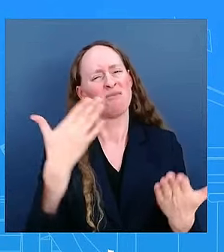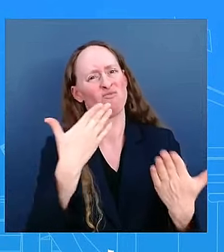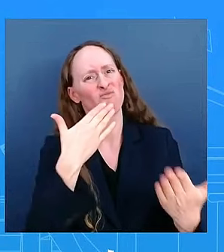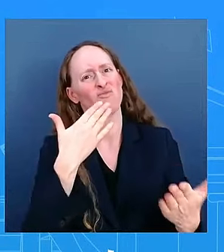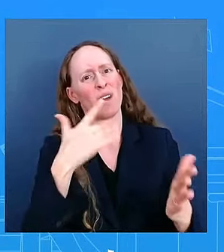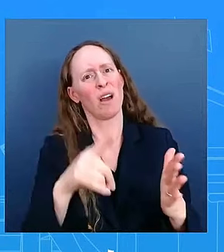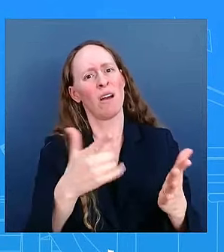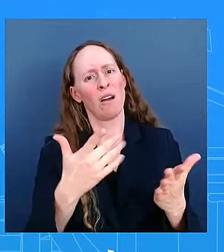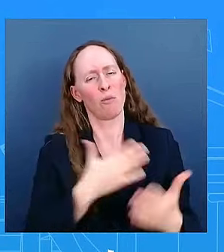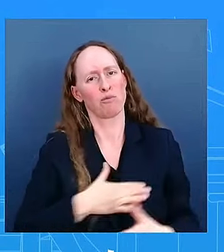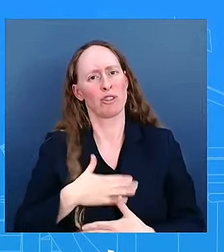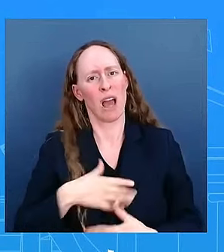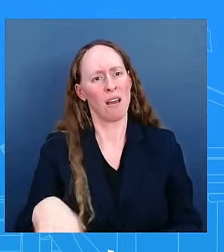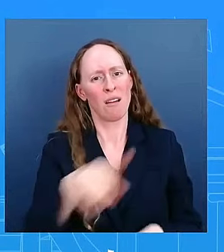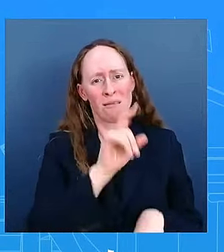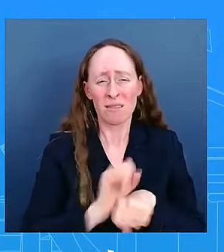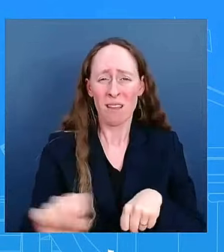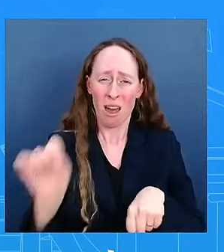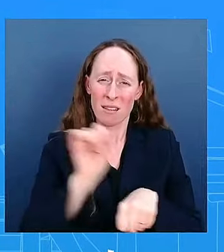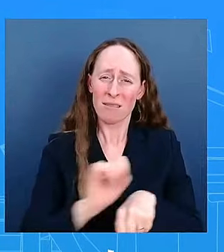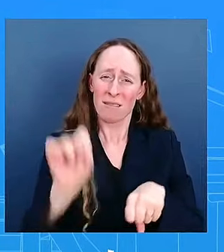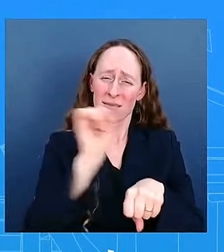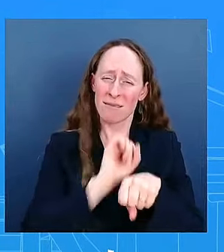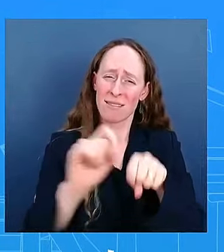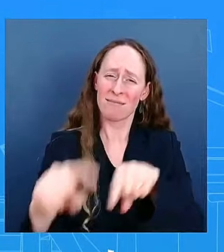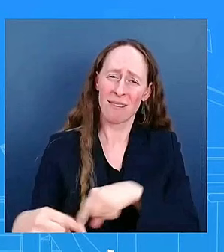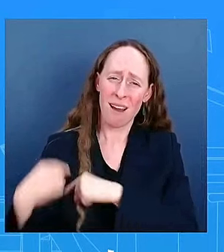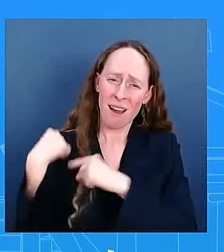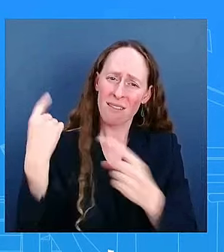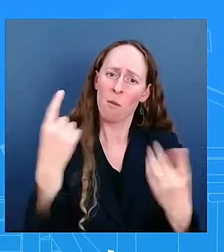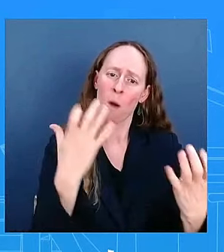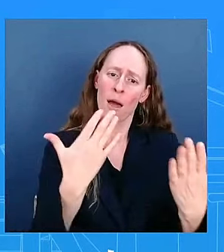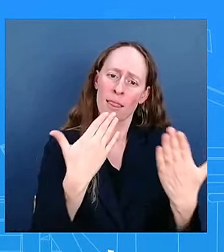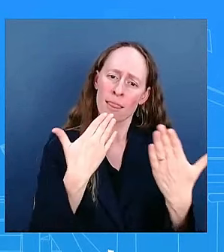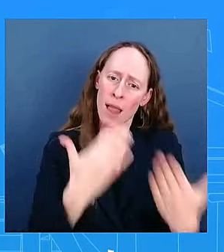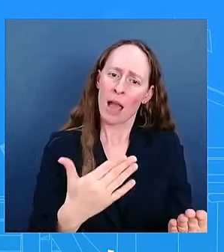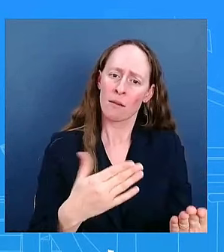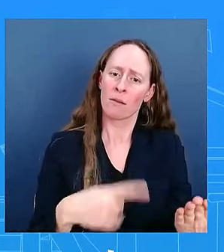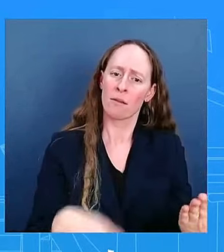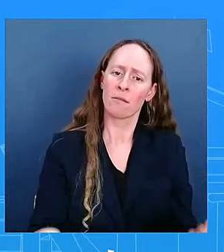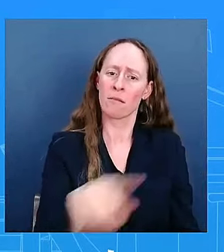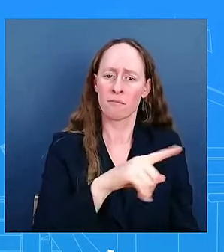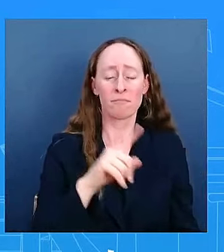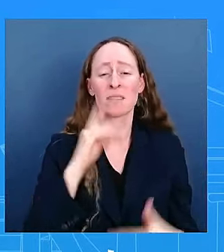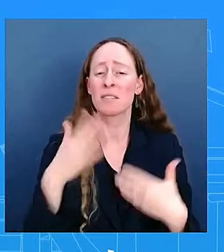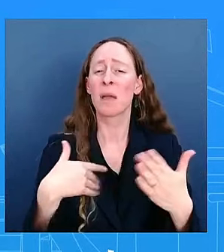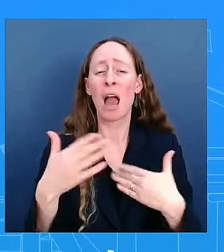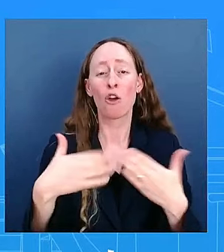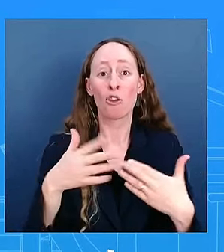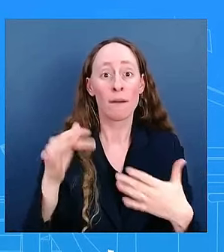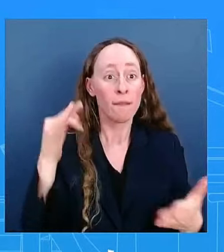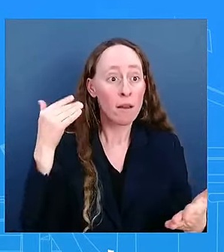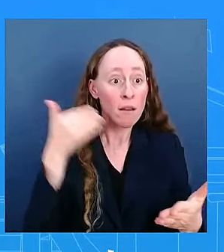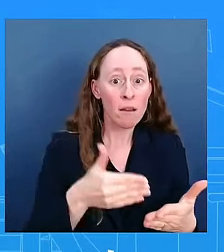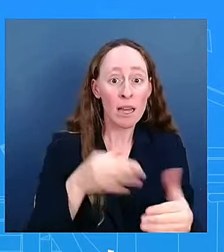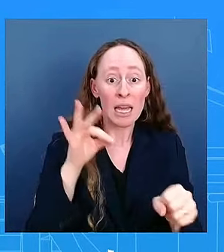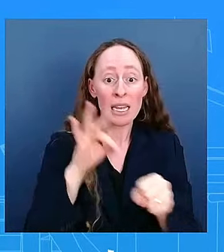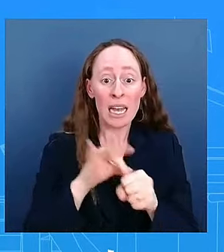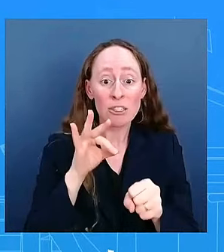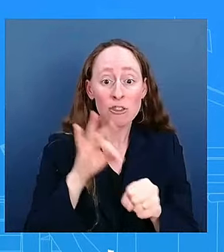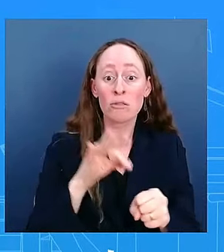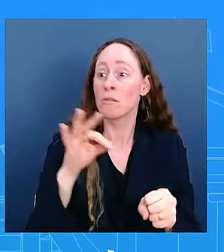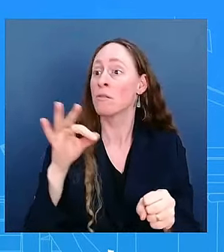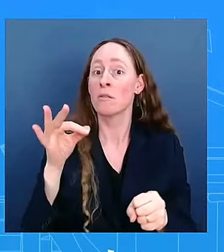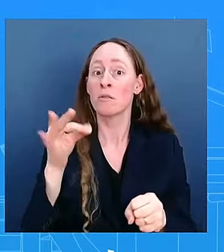you're going to continue to see from the president it doesn't matter if it's because of the election is a couple of days away uh this is what he's going to go